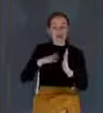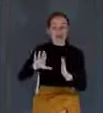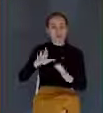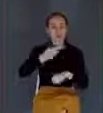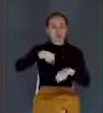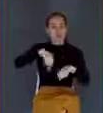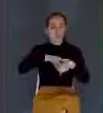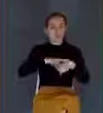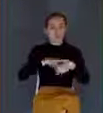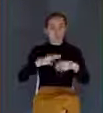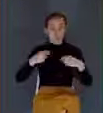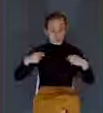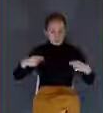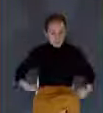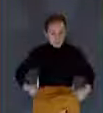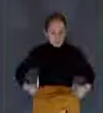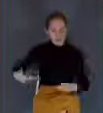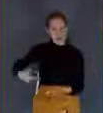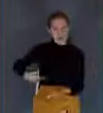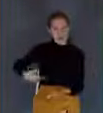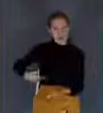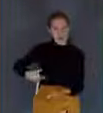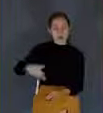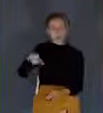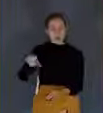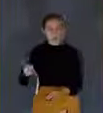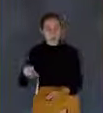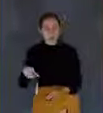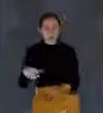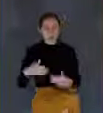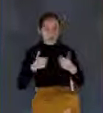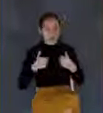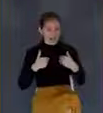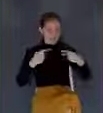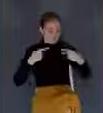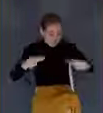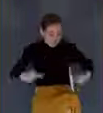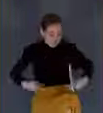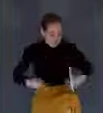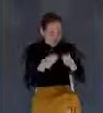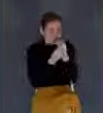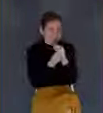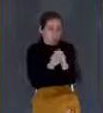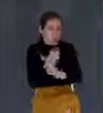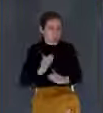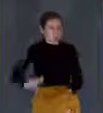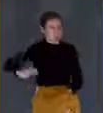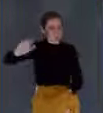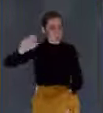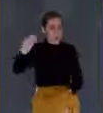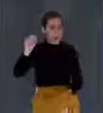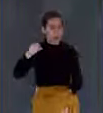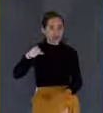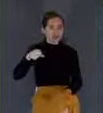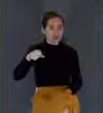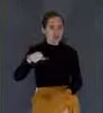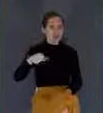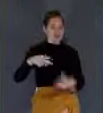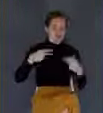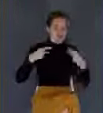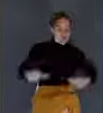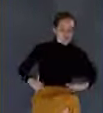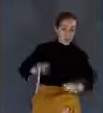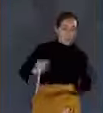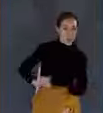human growth, both physically and intellectually. What this tells us is that the divine nature did not swallow